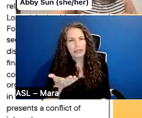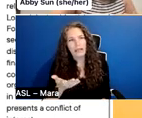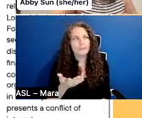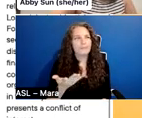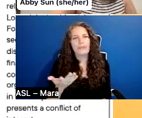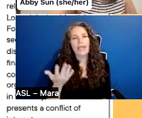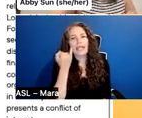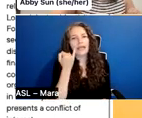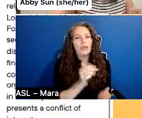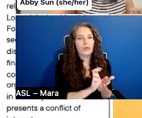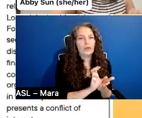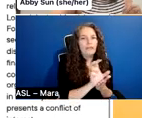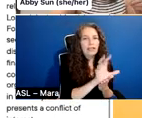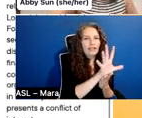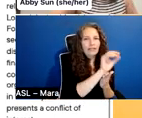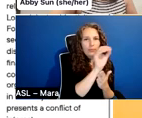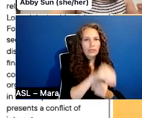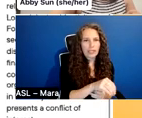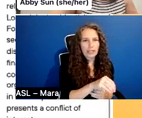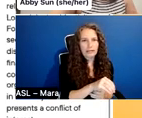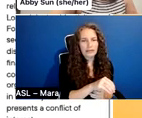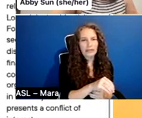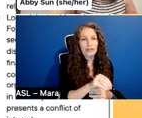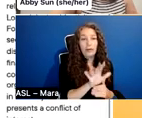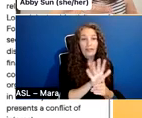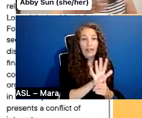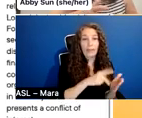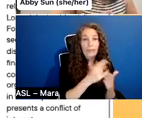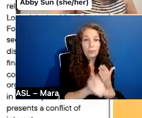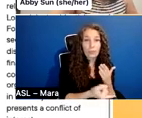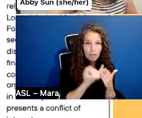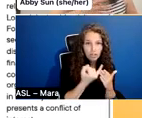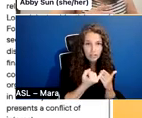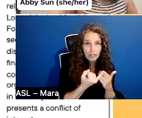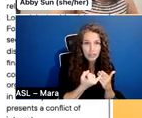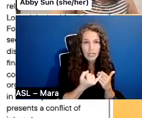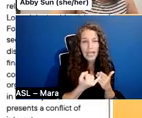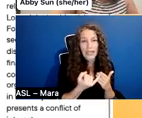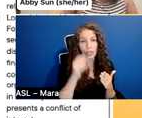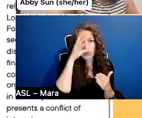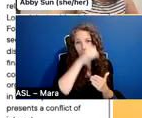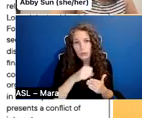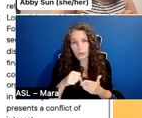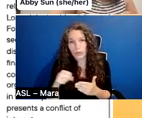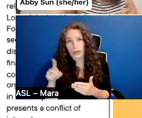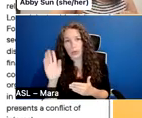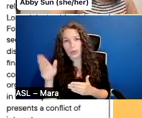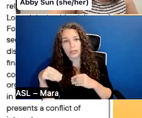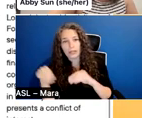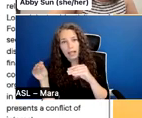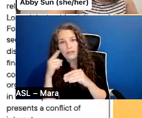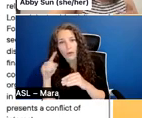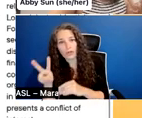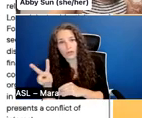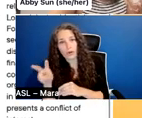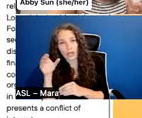into a film project, um, assuming the worth of the film is going to sell for $200,000 to a broadcaster's 5%